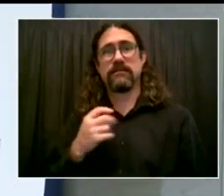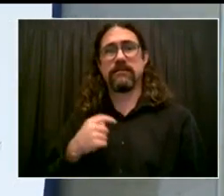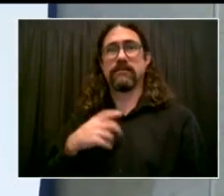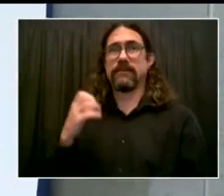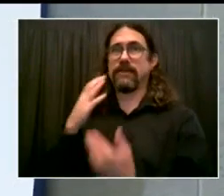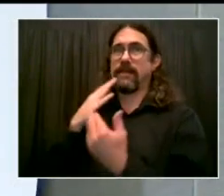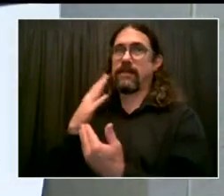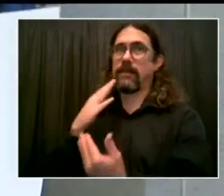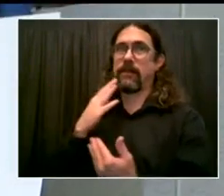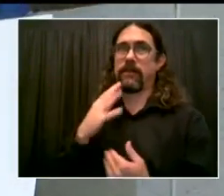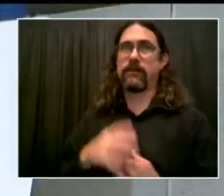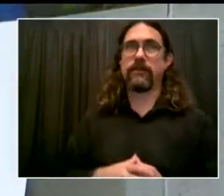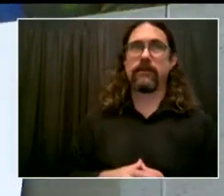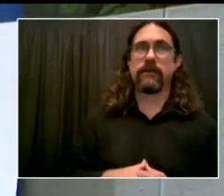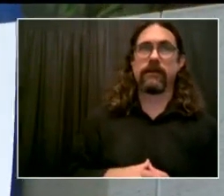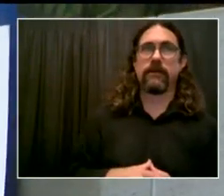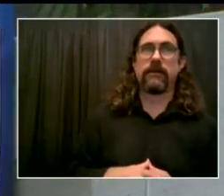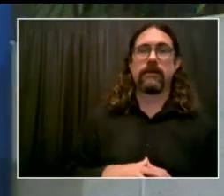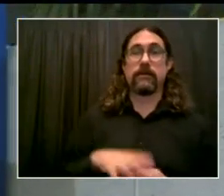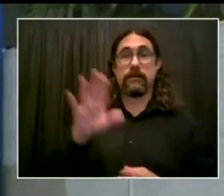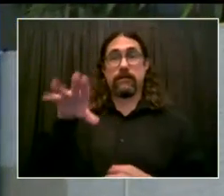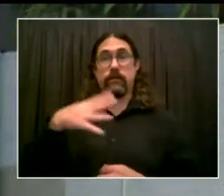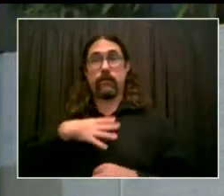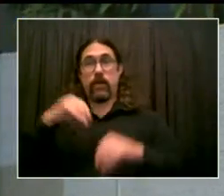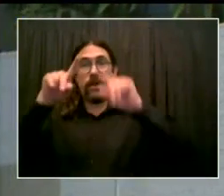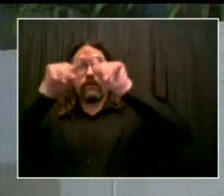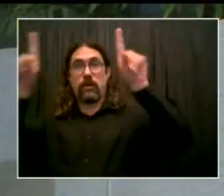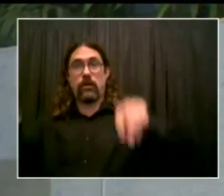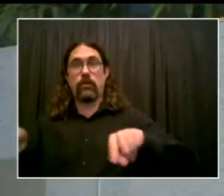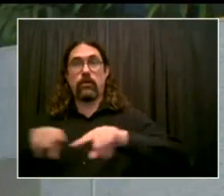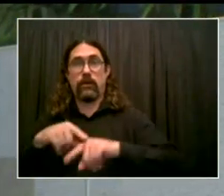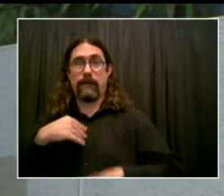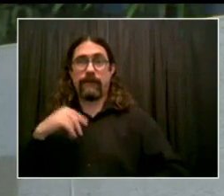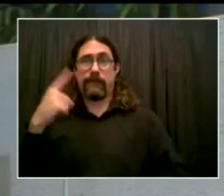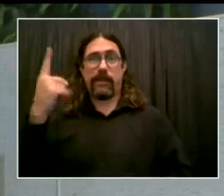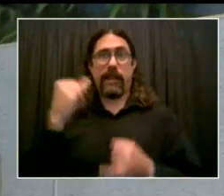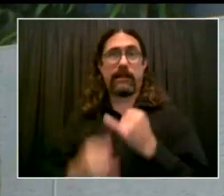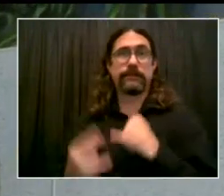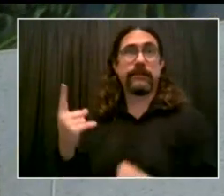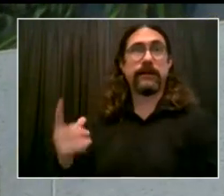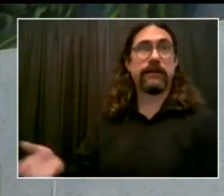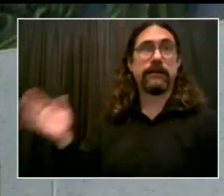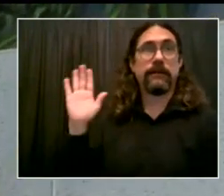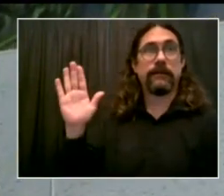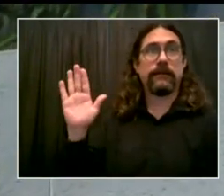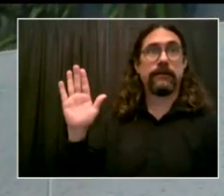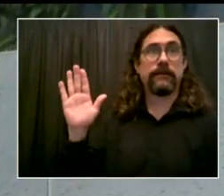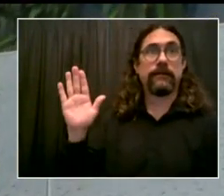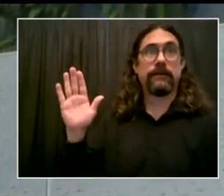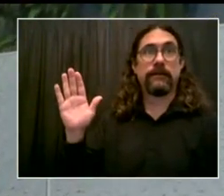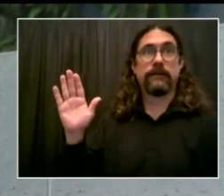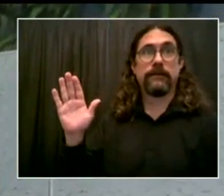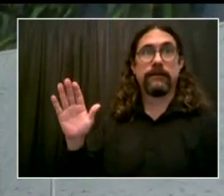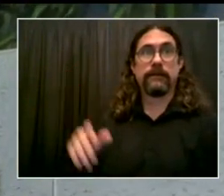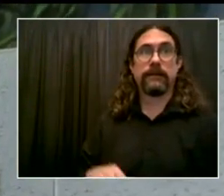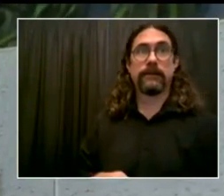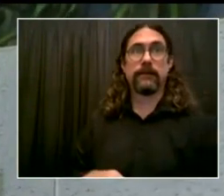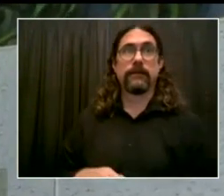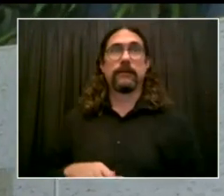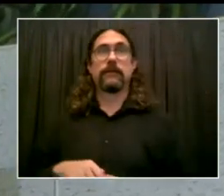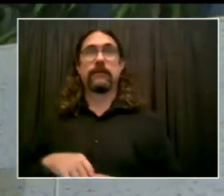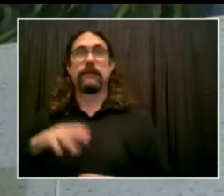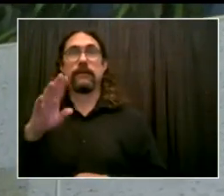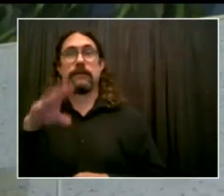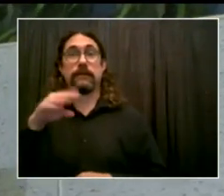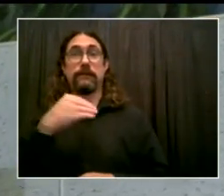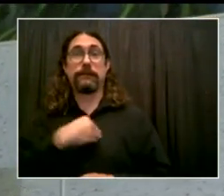we should have cash prizes for anyone who can figure it out. It's such a wonderful moment. I'm actually going to write